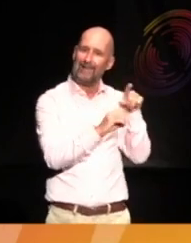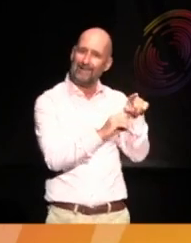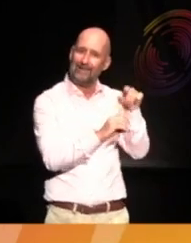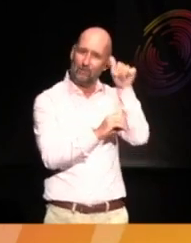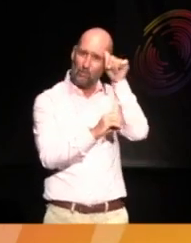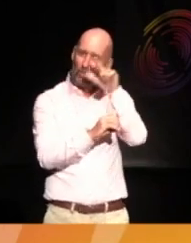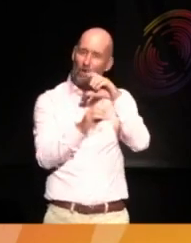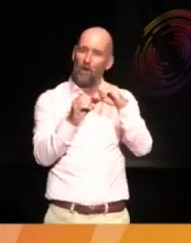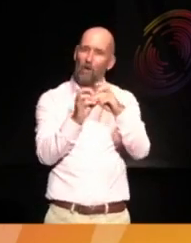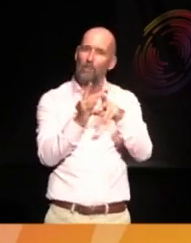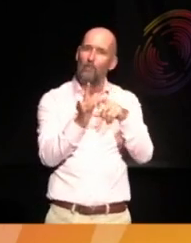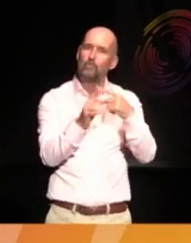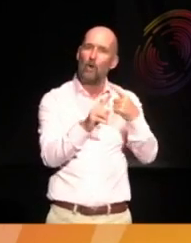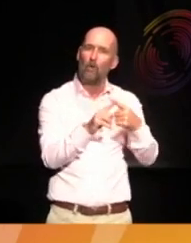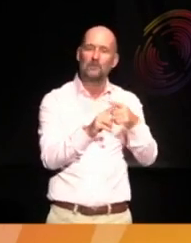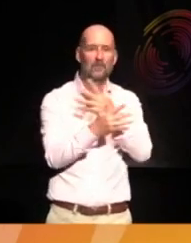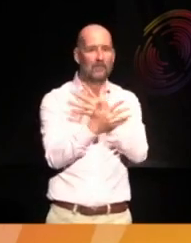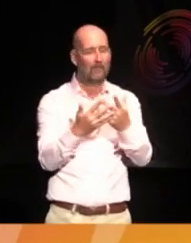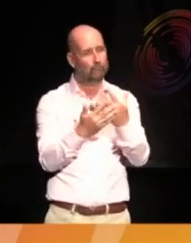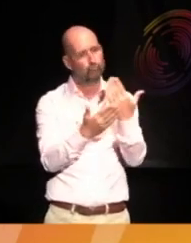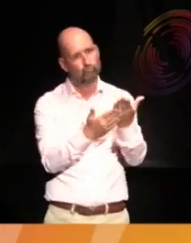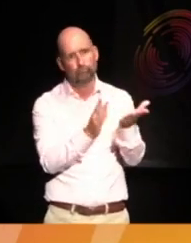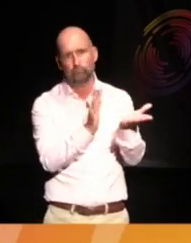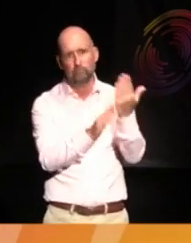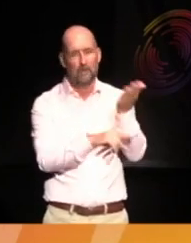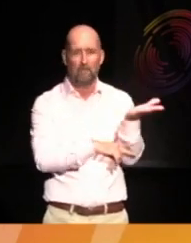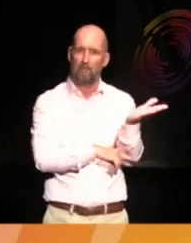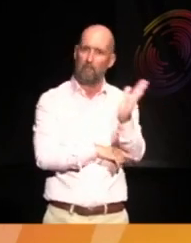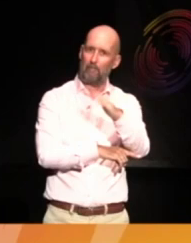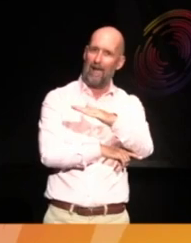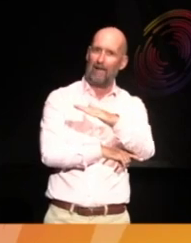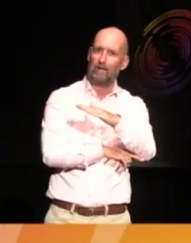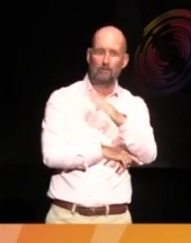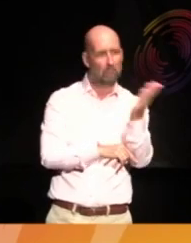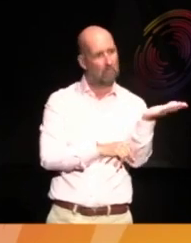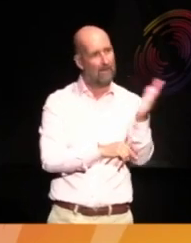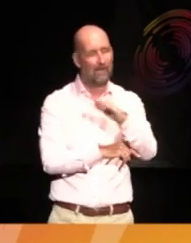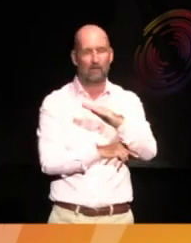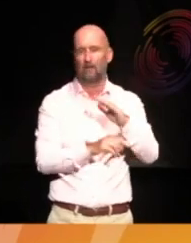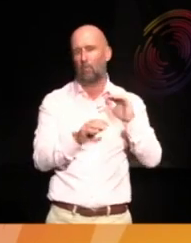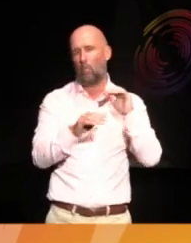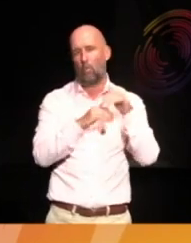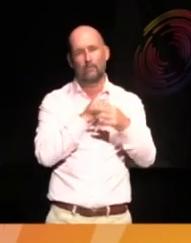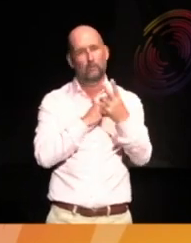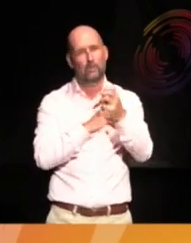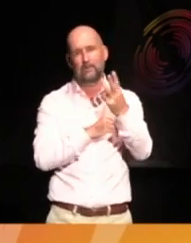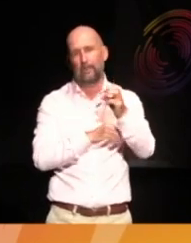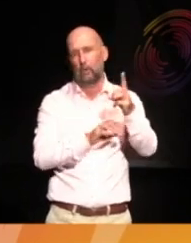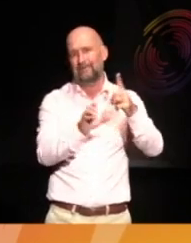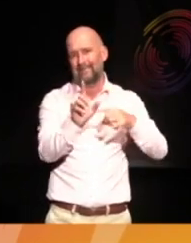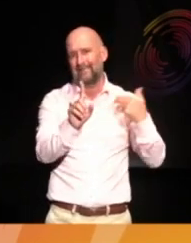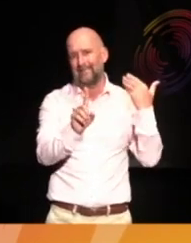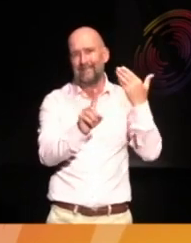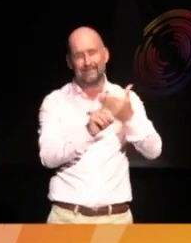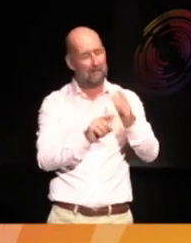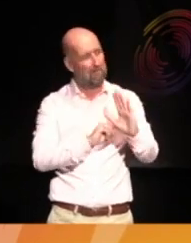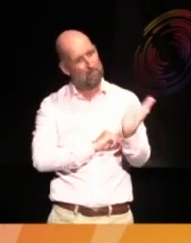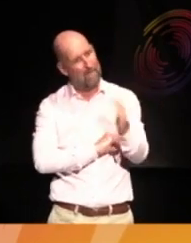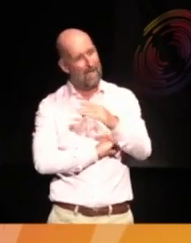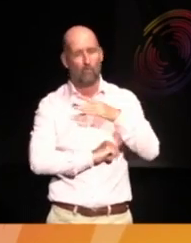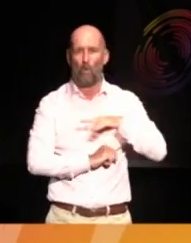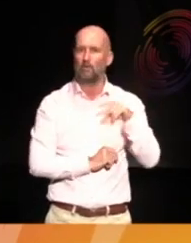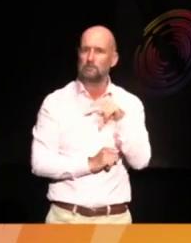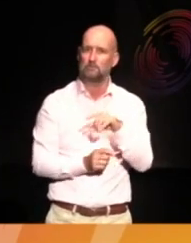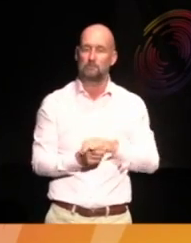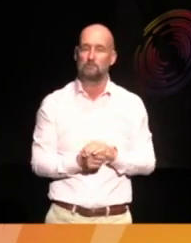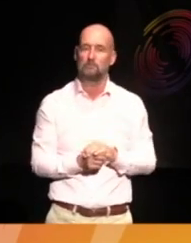know, there have been calls for those to be returned over decades, actually, now. But, you know,